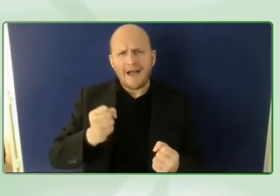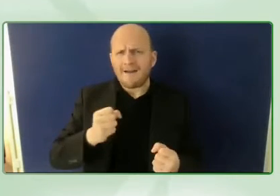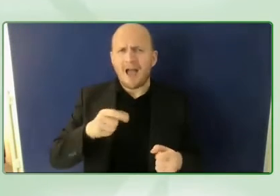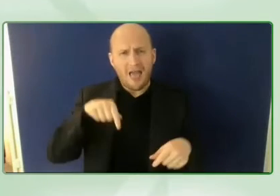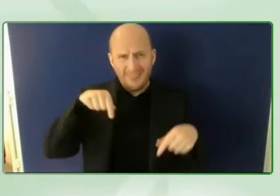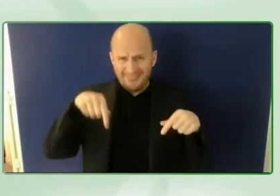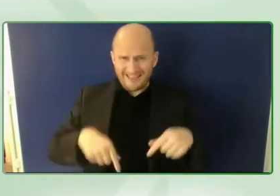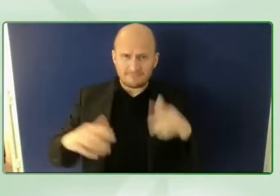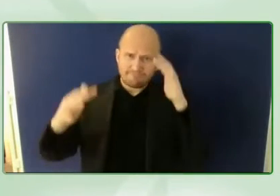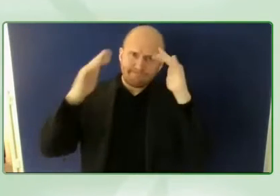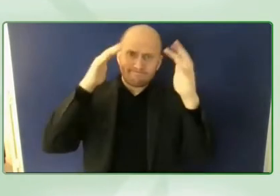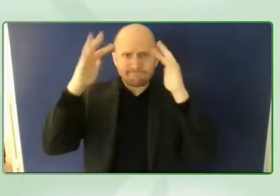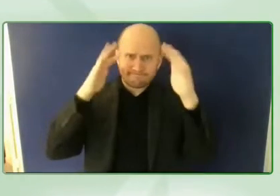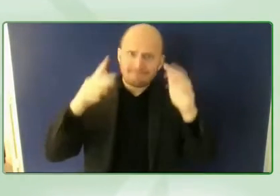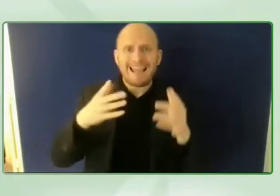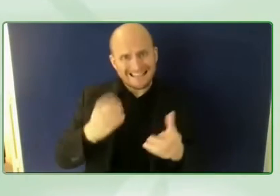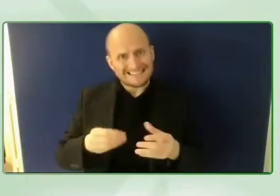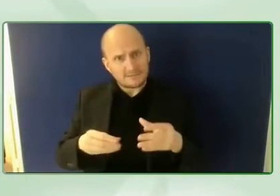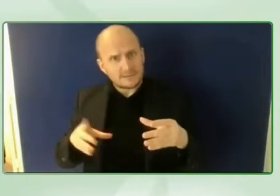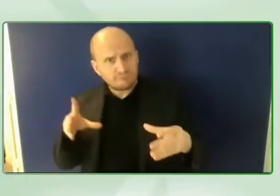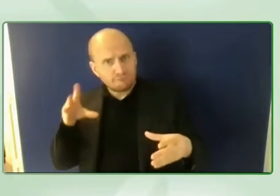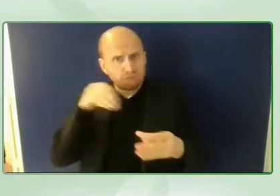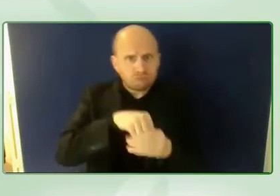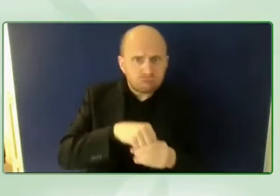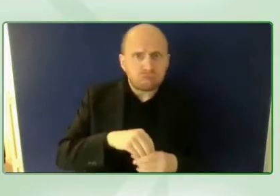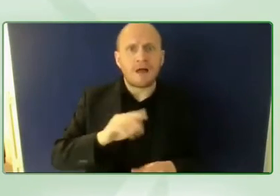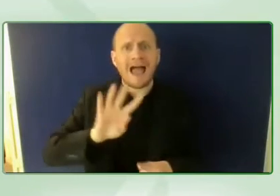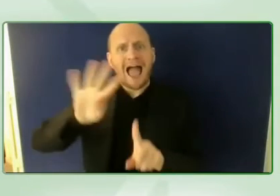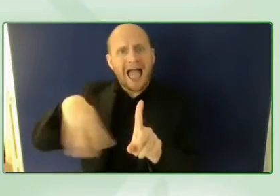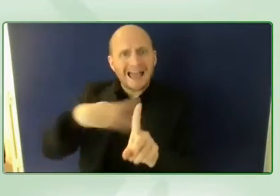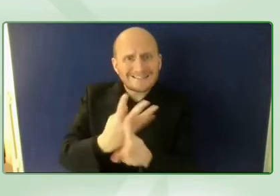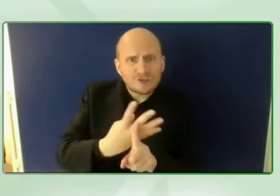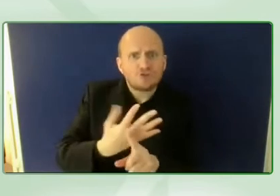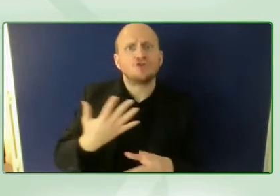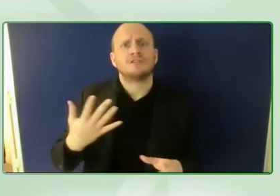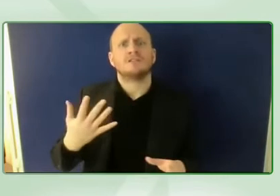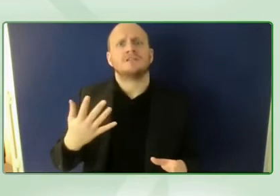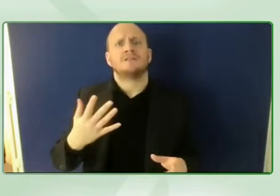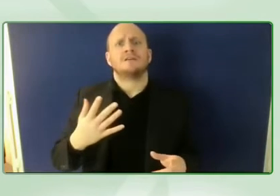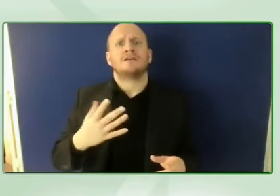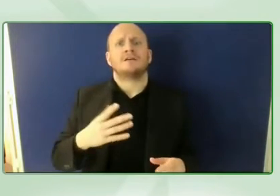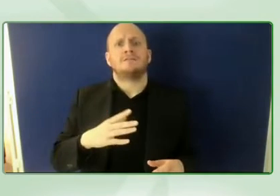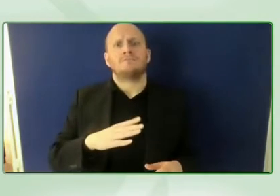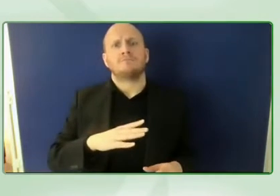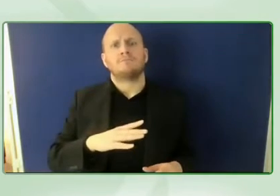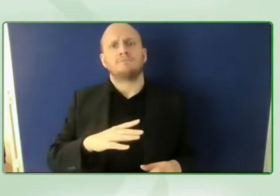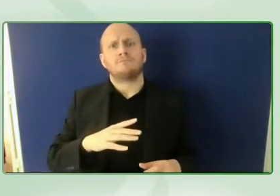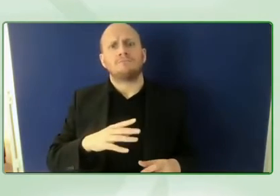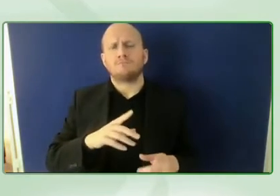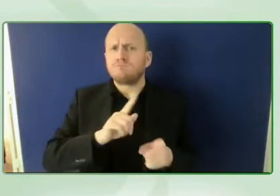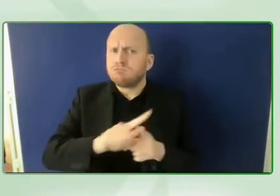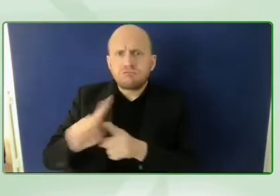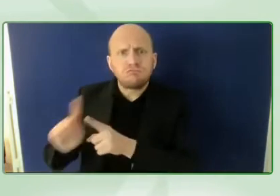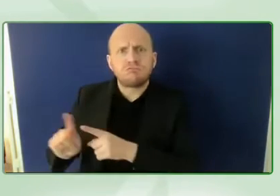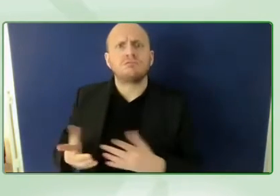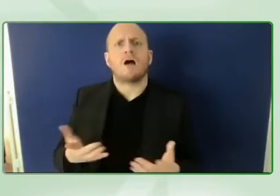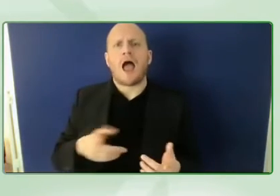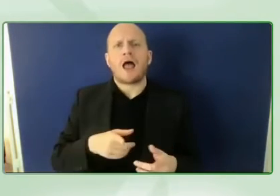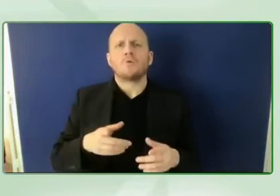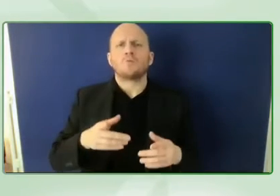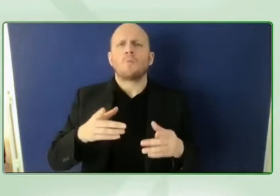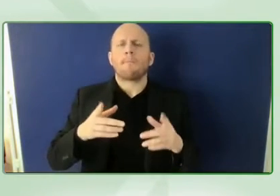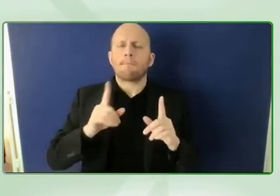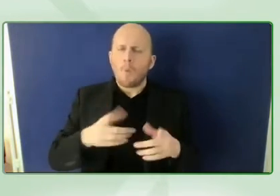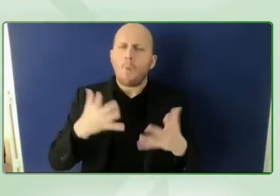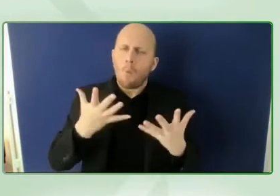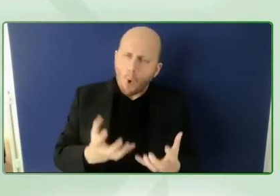um what it really can do is to um bring the focus the minds of decision makers um to make sure that